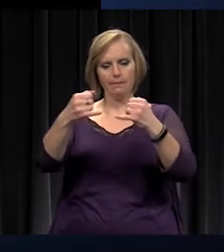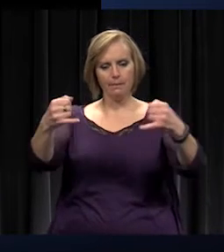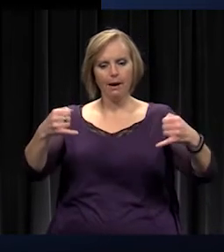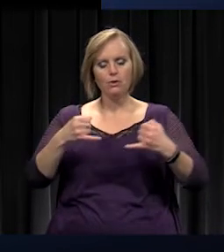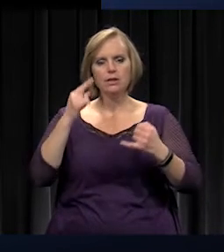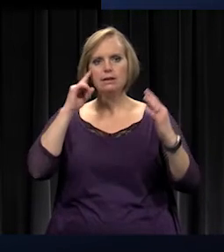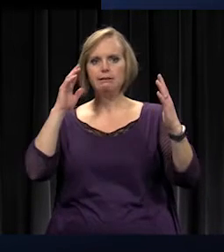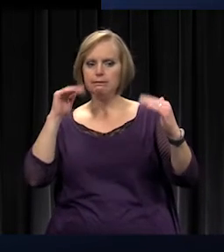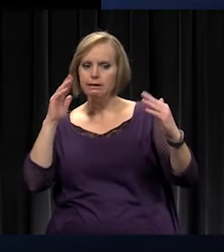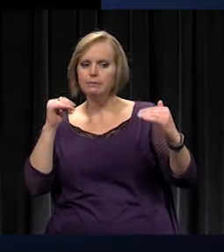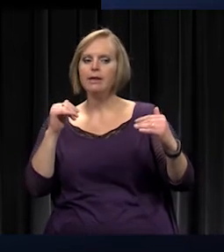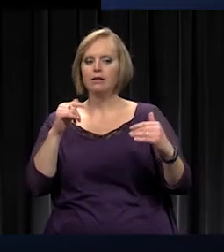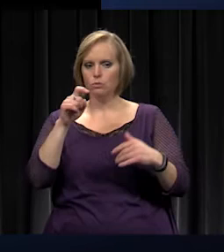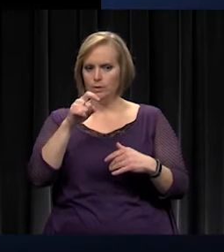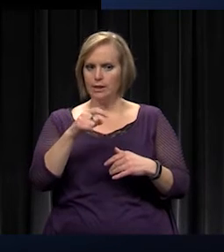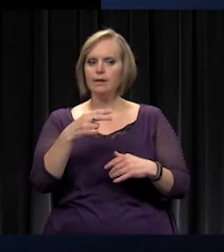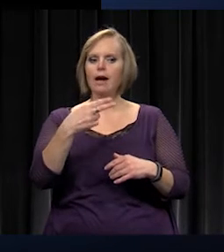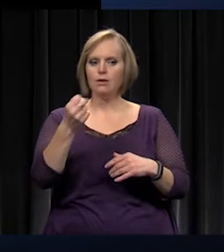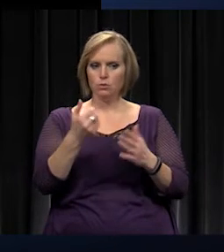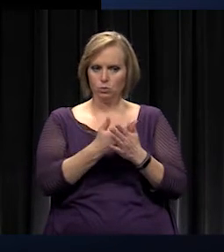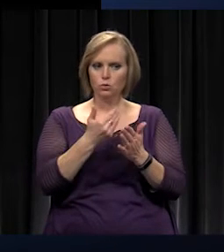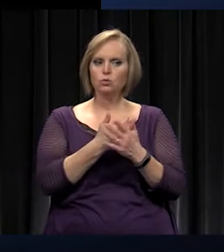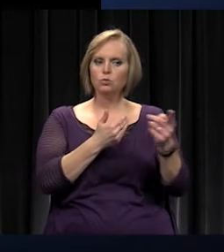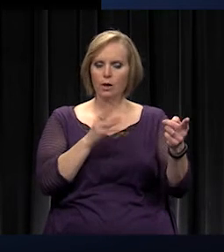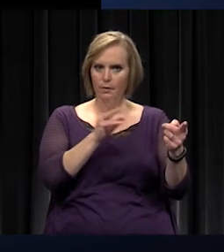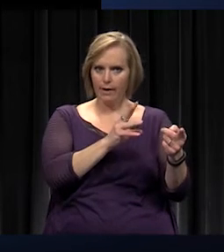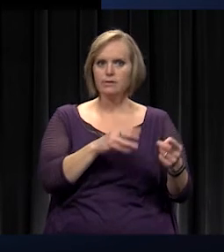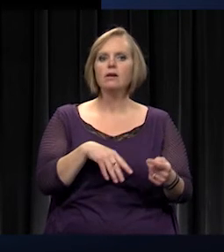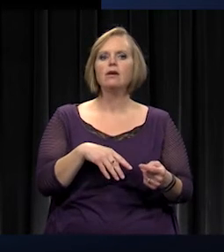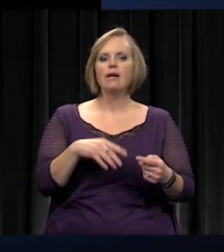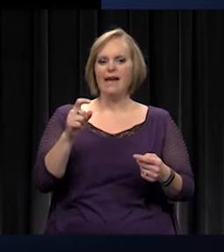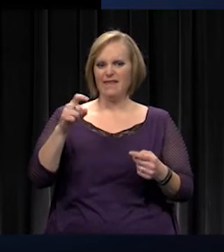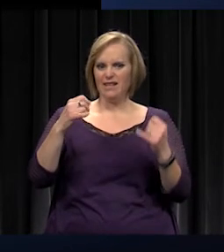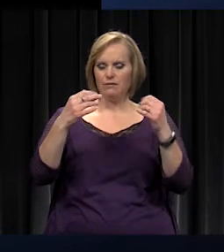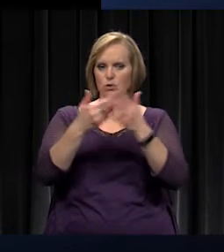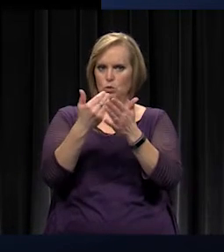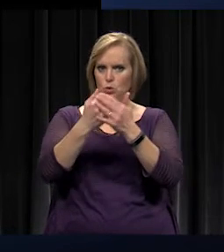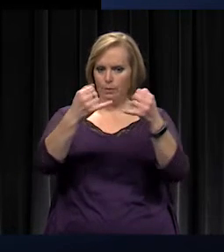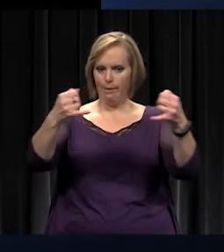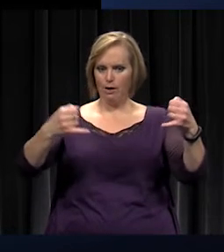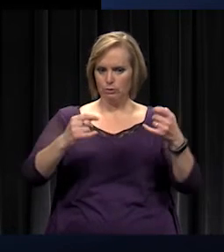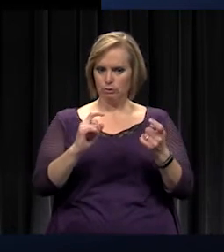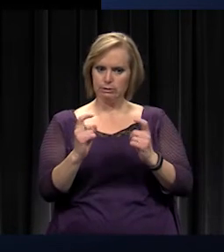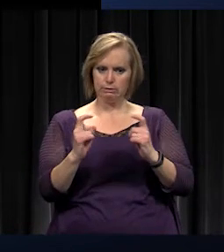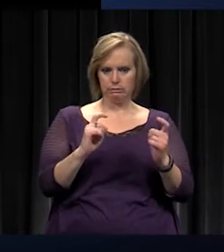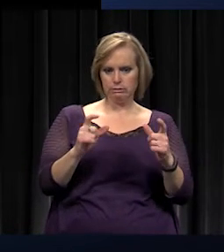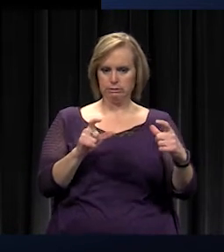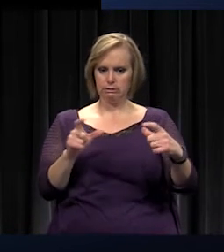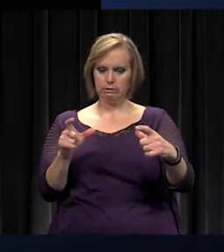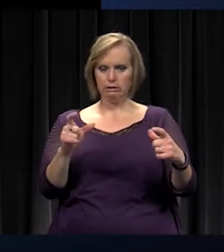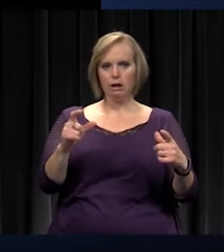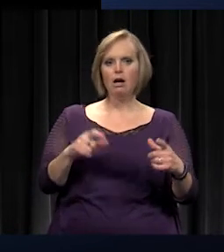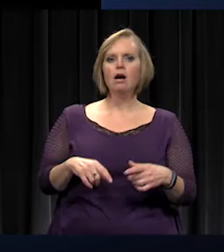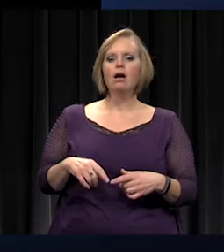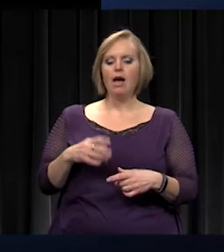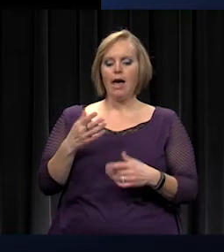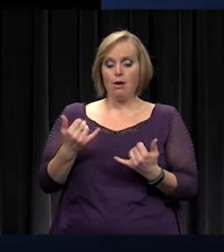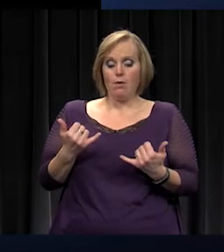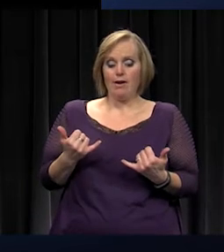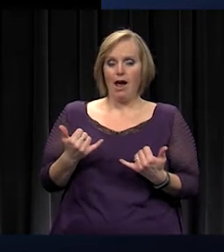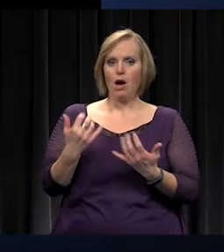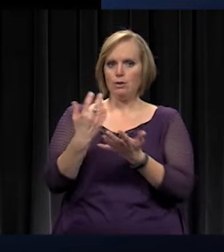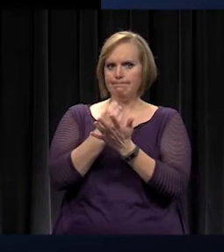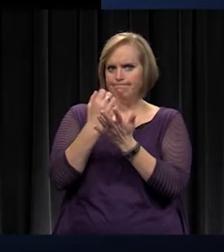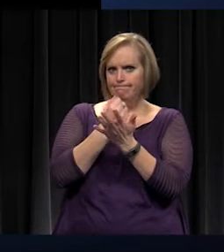West and a need for boundaries for a number of years. We talked about that, that we were at this mode gathering lots of input